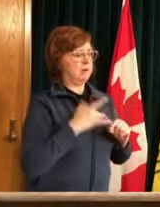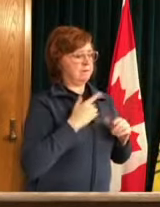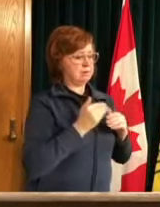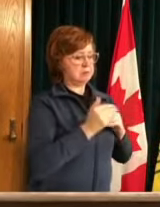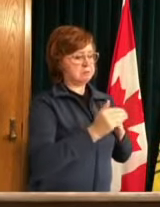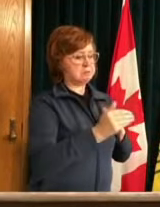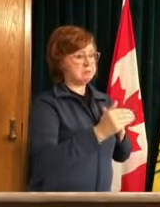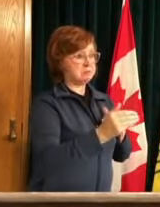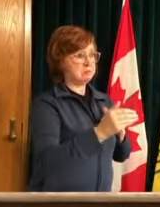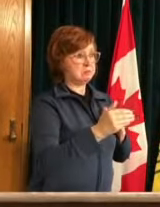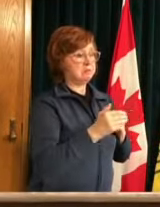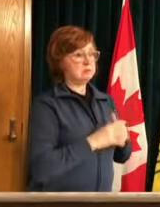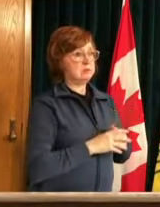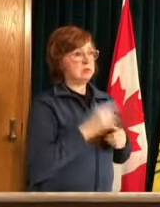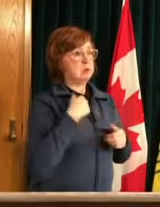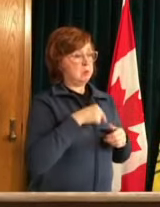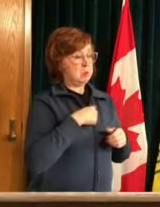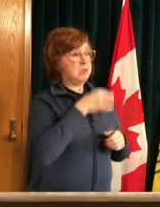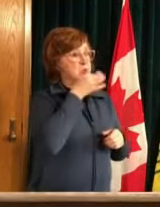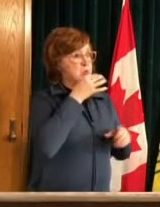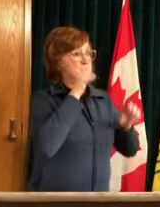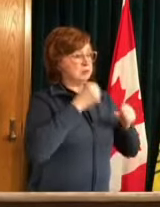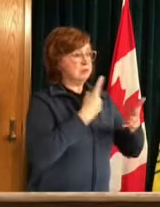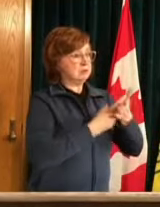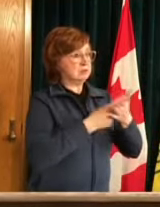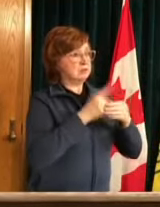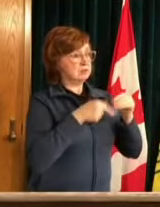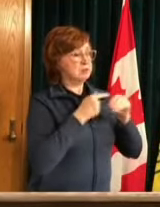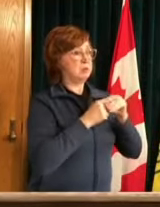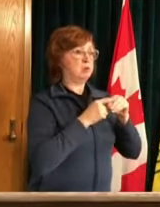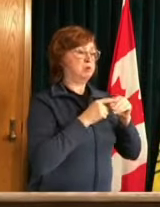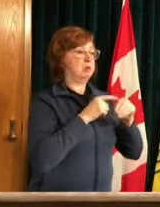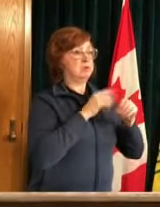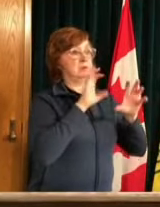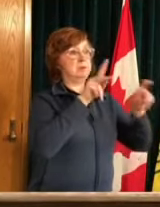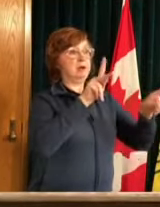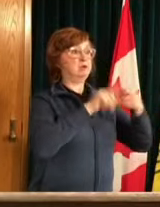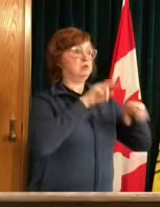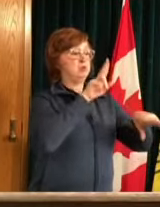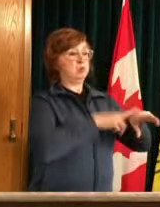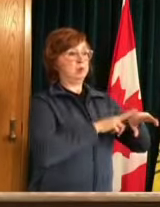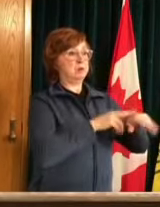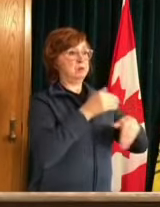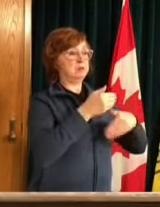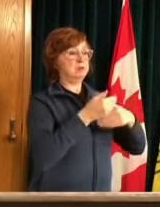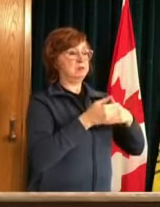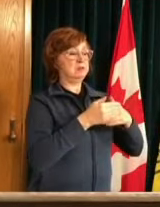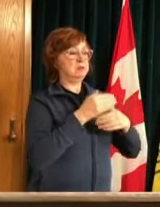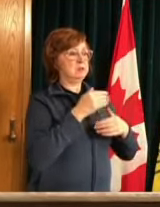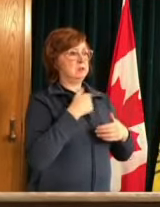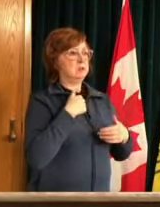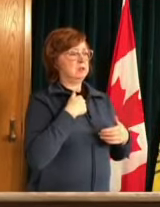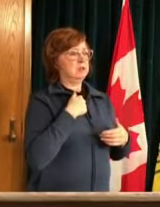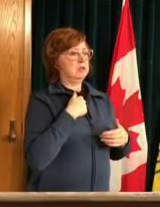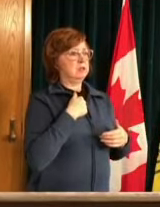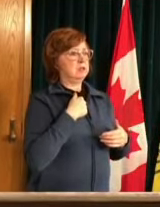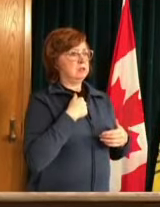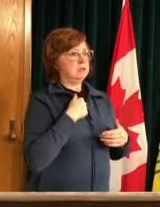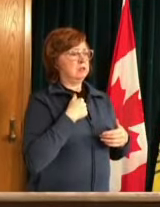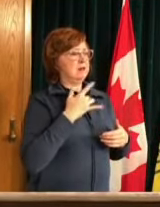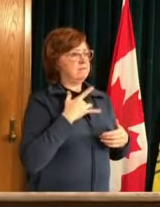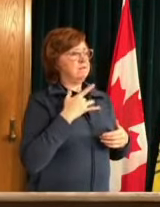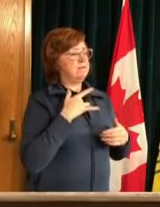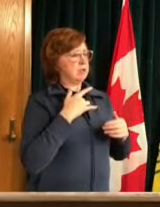it is a conversation that um you know given uh continued um delivery of vaccines